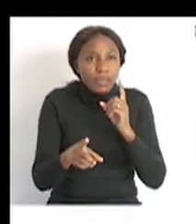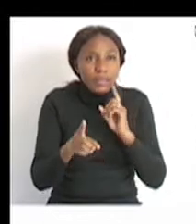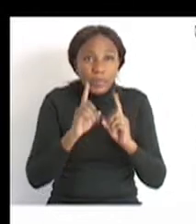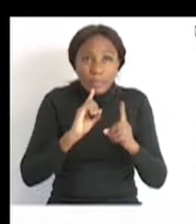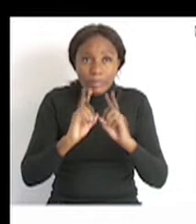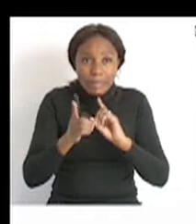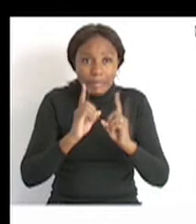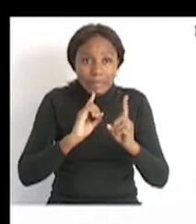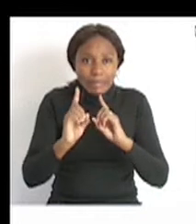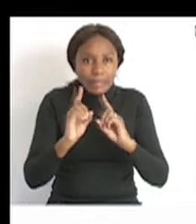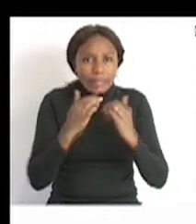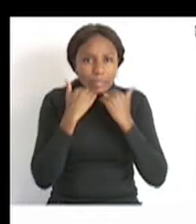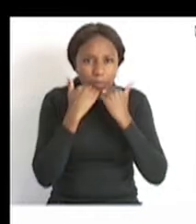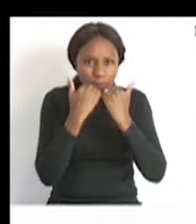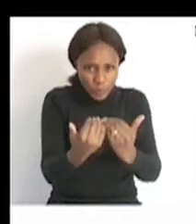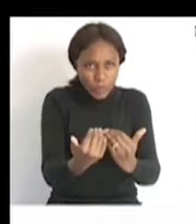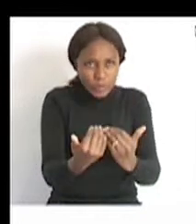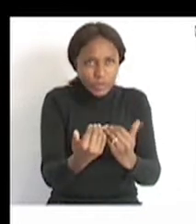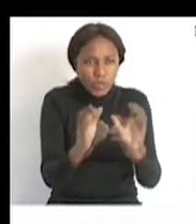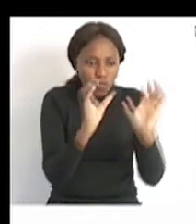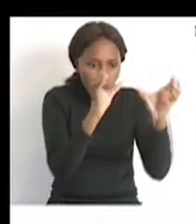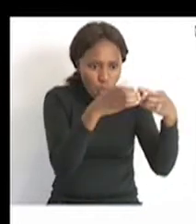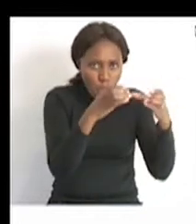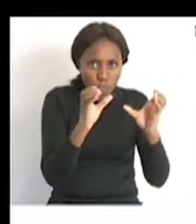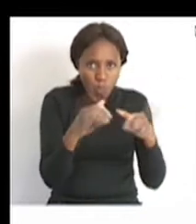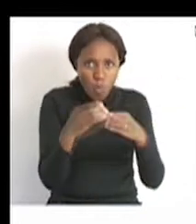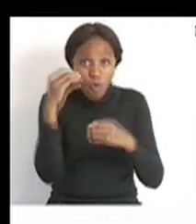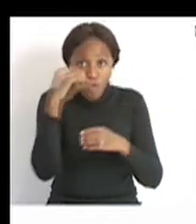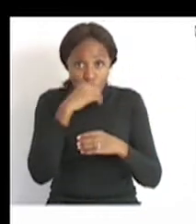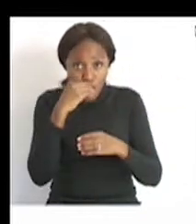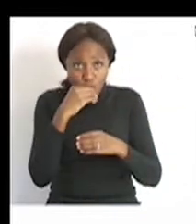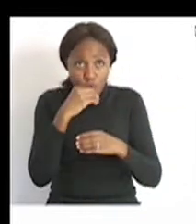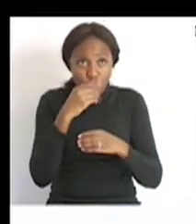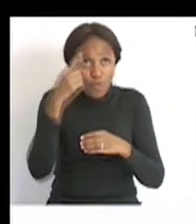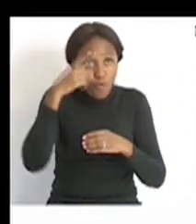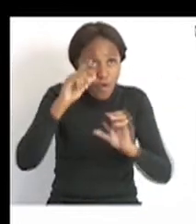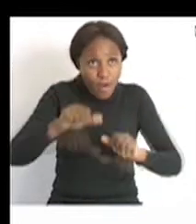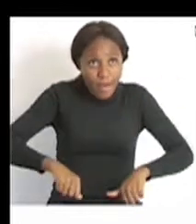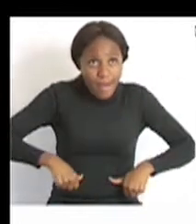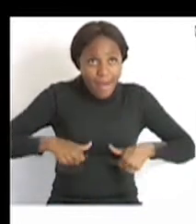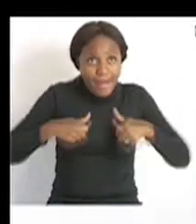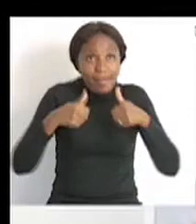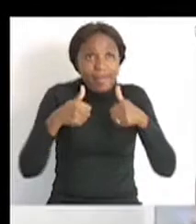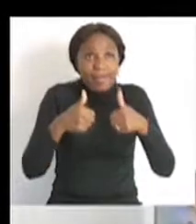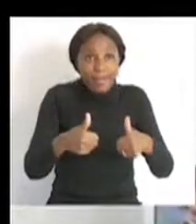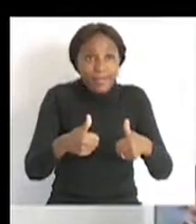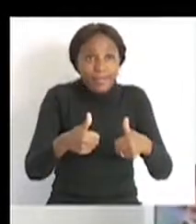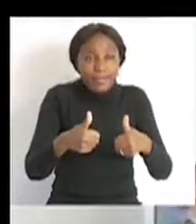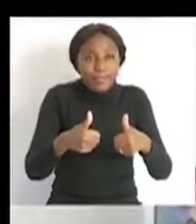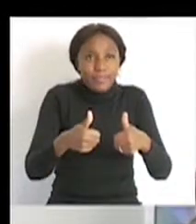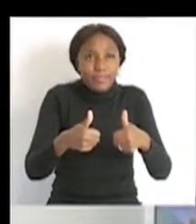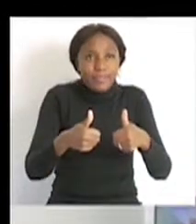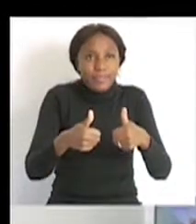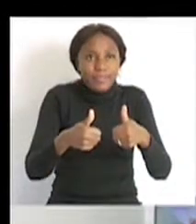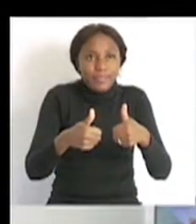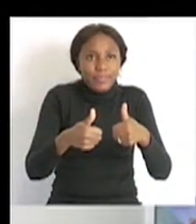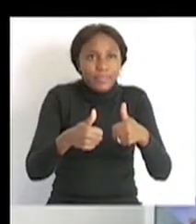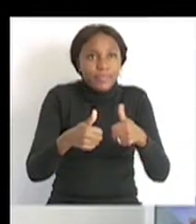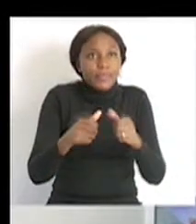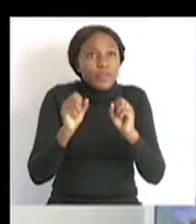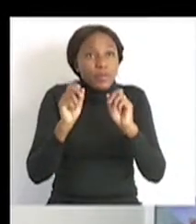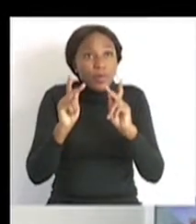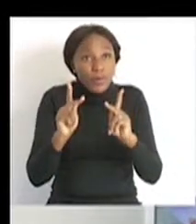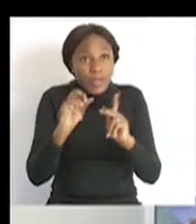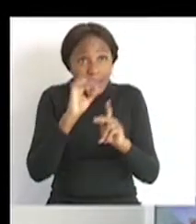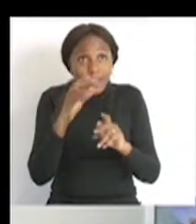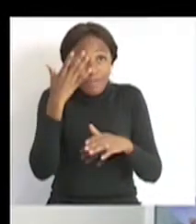two. Discuss the importance of the main food types for human health. Okay, so if you